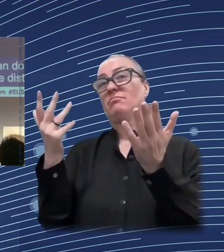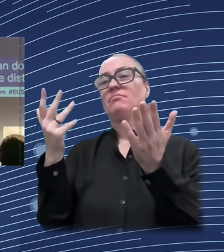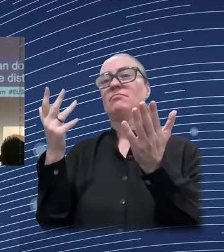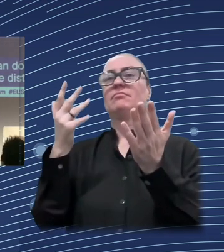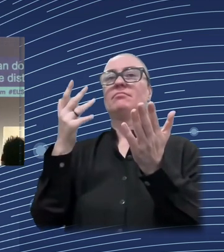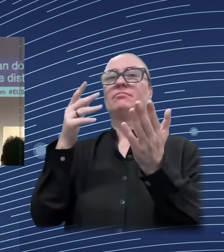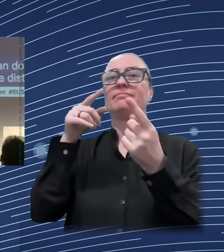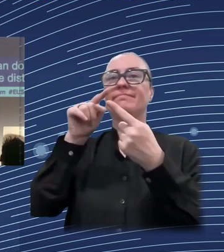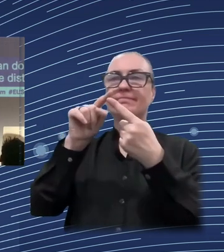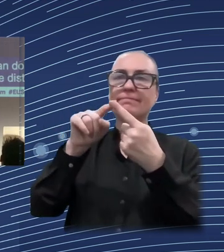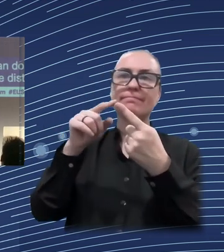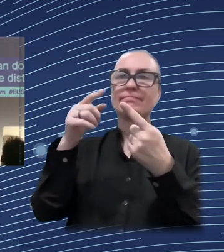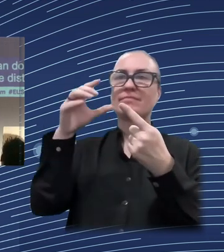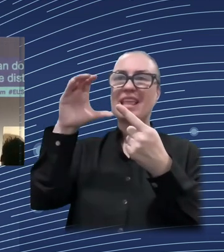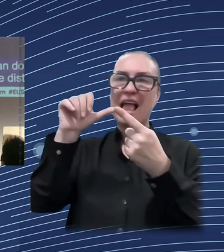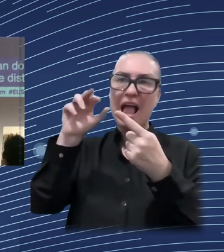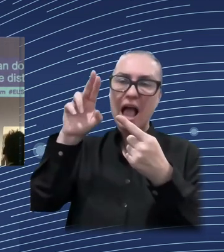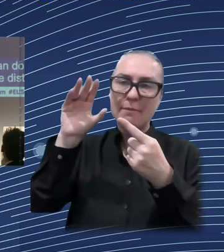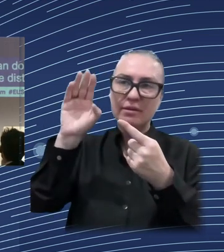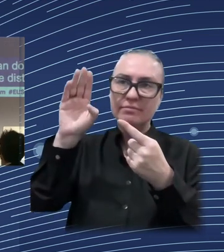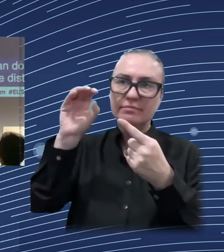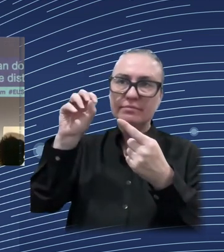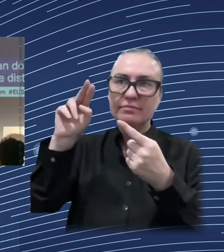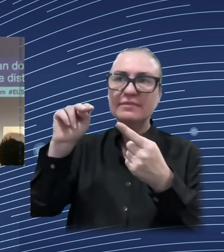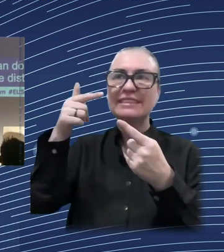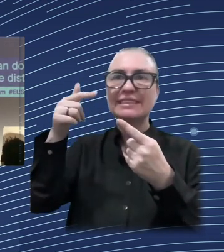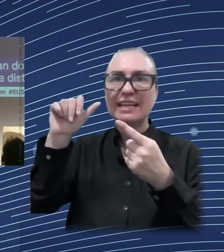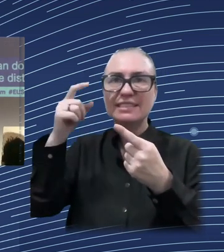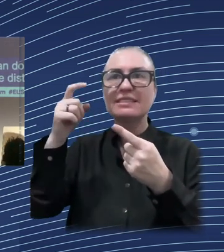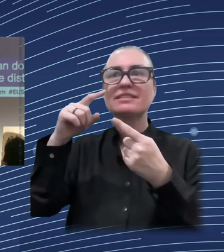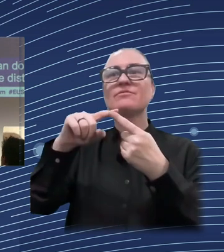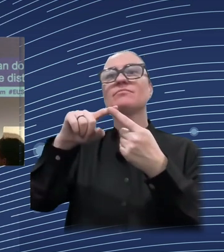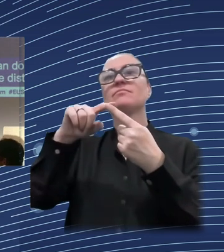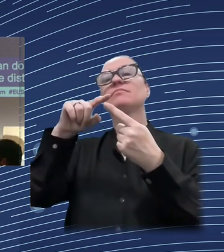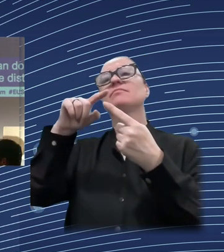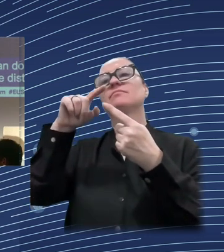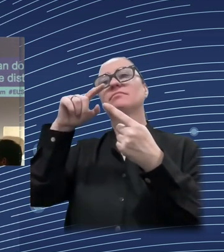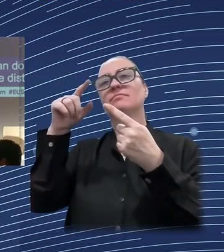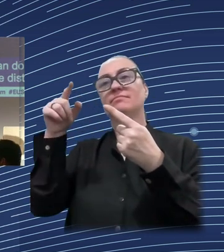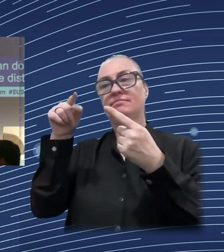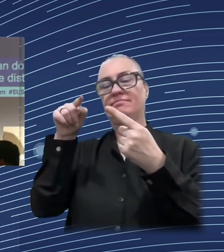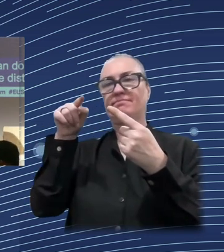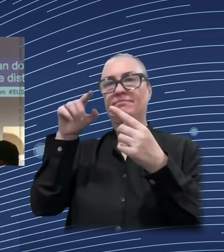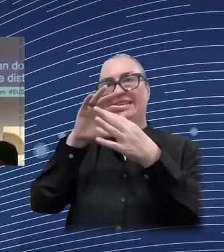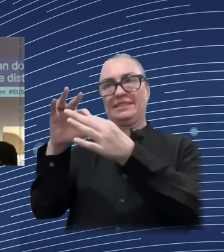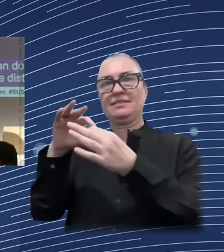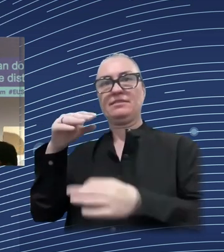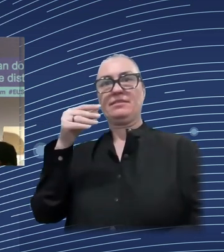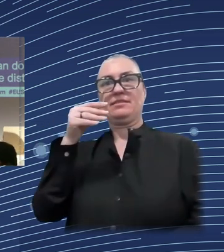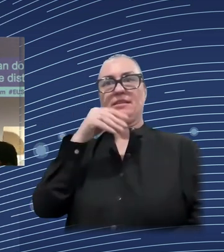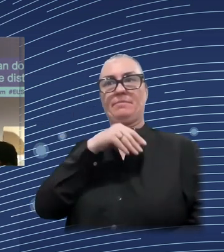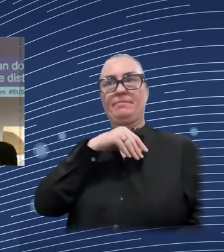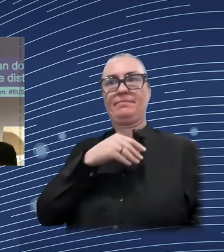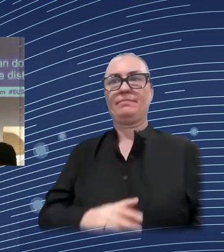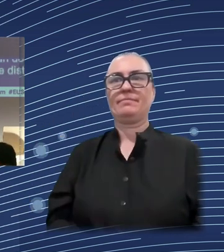design tweaks to tax and welfare policy to actually cushion those shocks if a cushioning effect